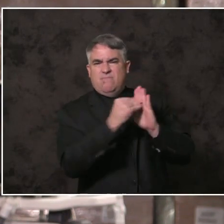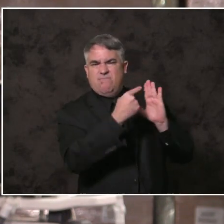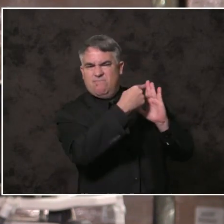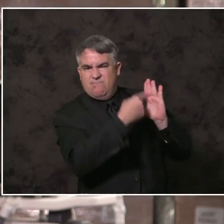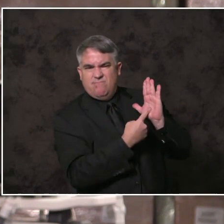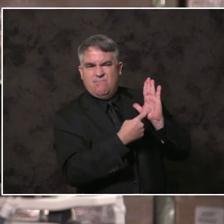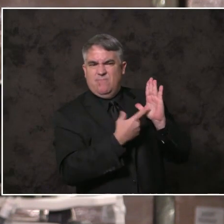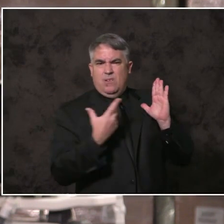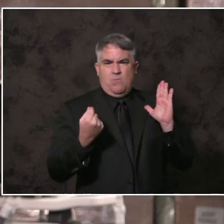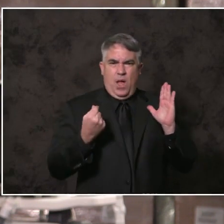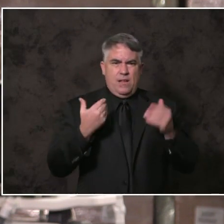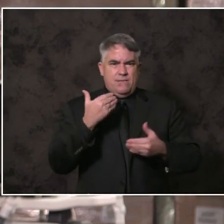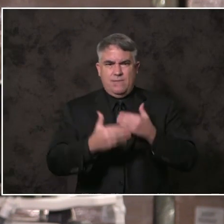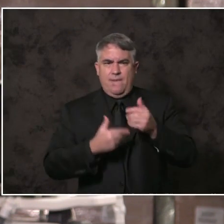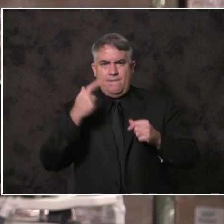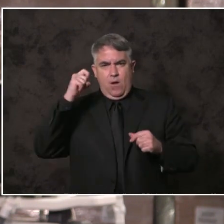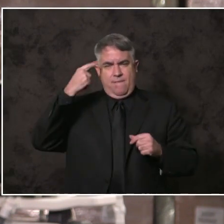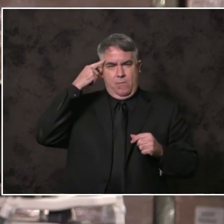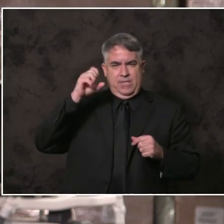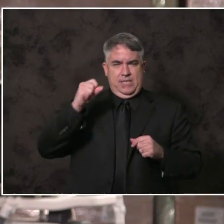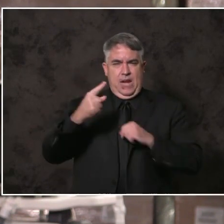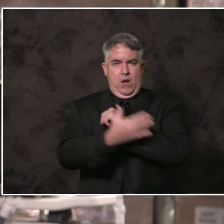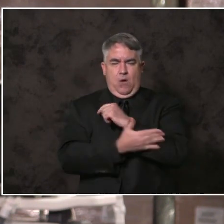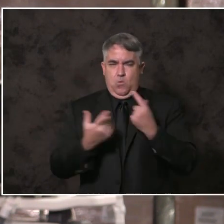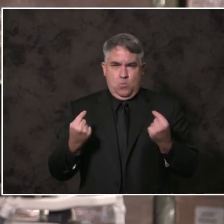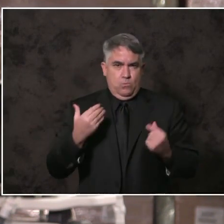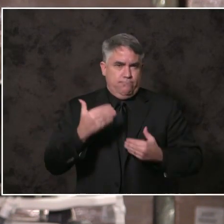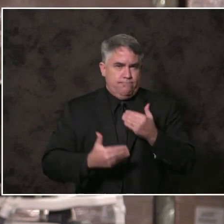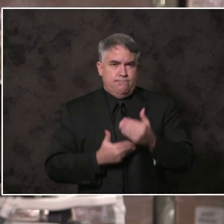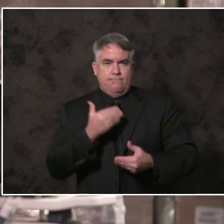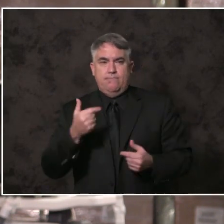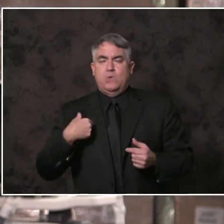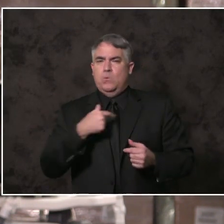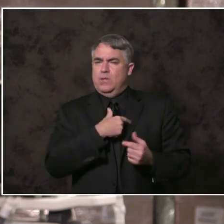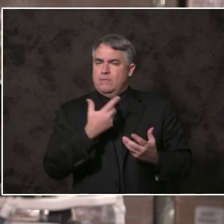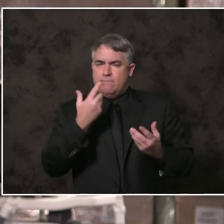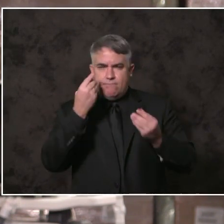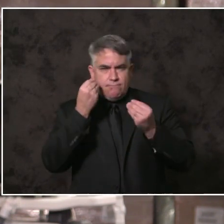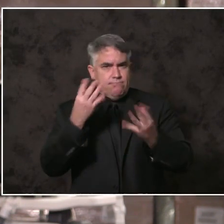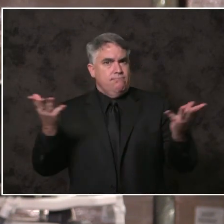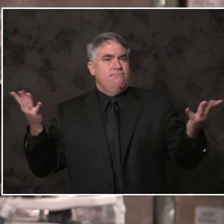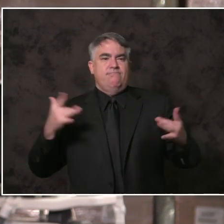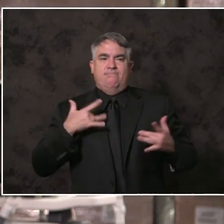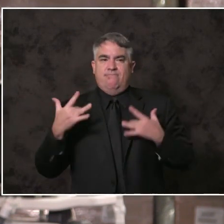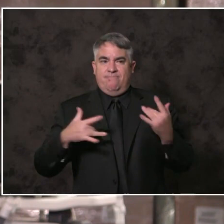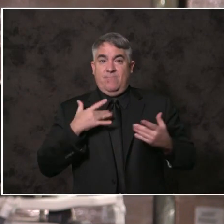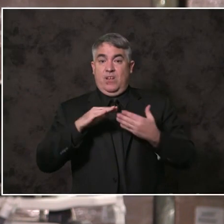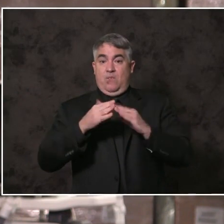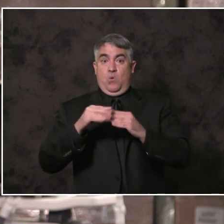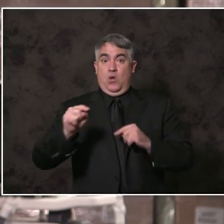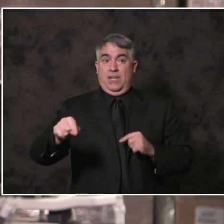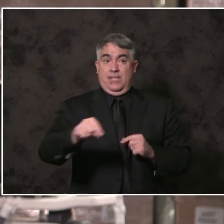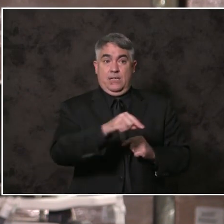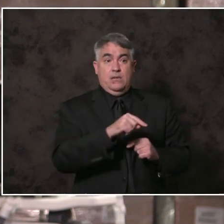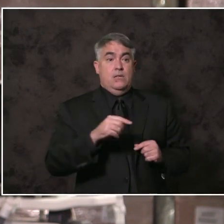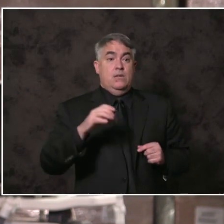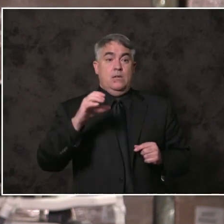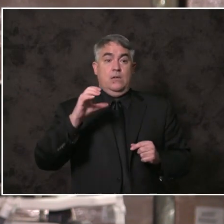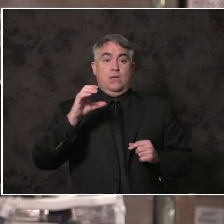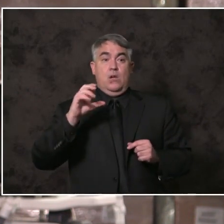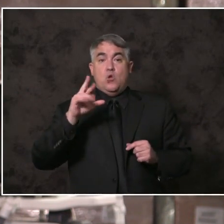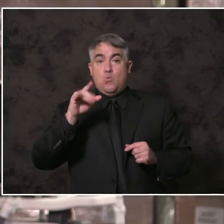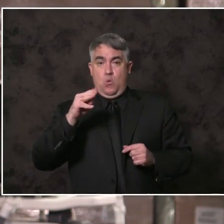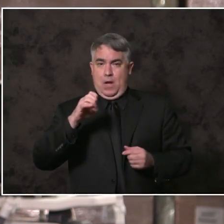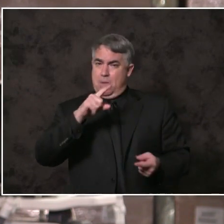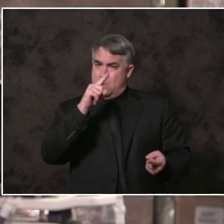government. We will always honor our commitment to the unincorporated communities. And even with crime at historic lows. We cannot